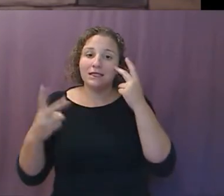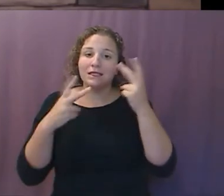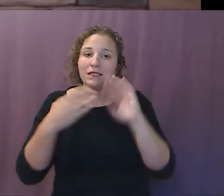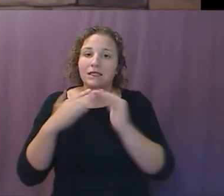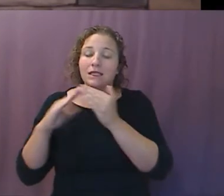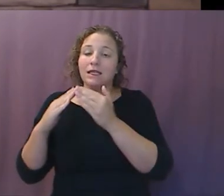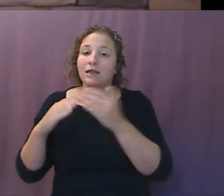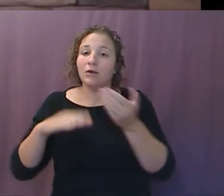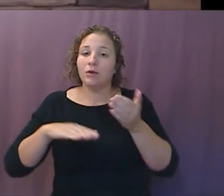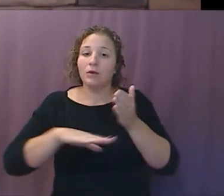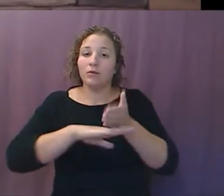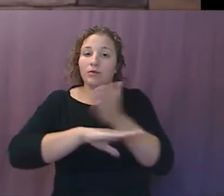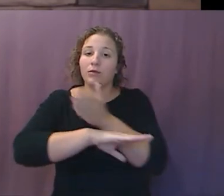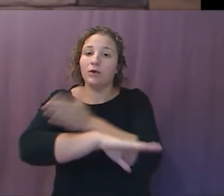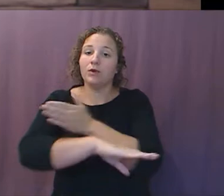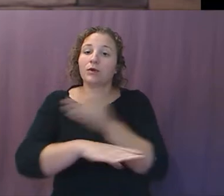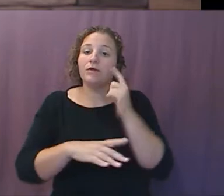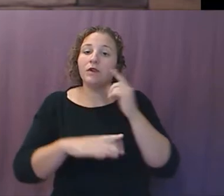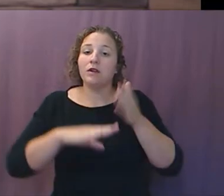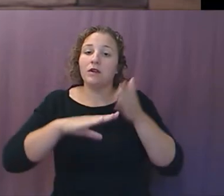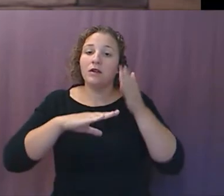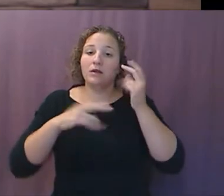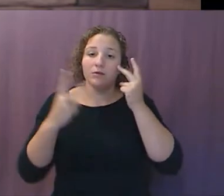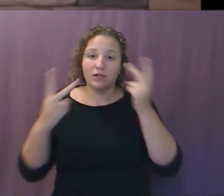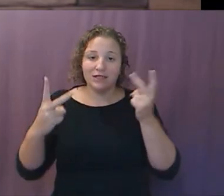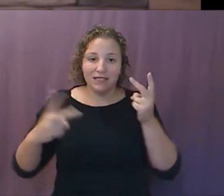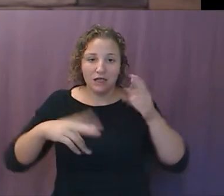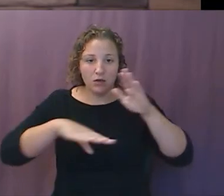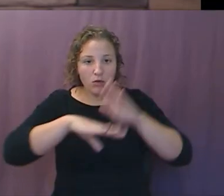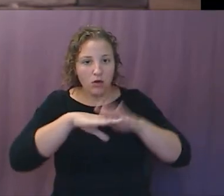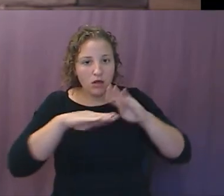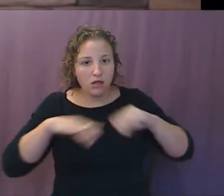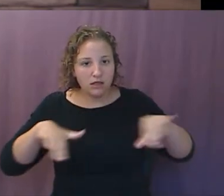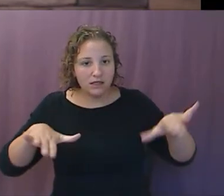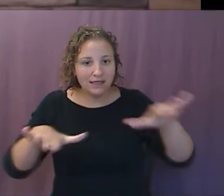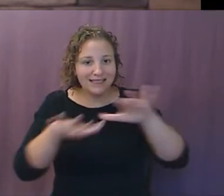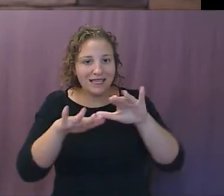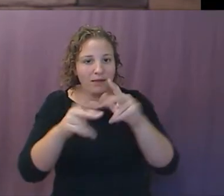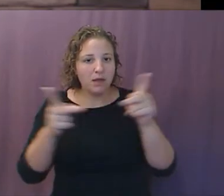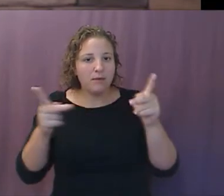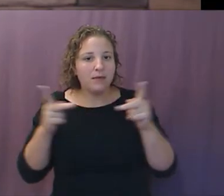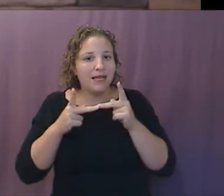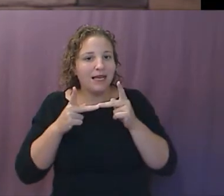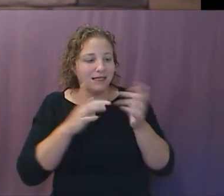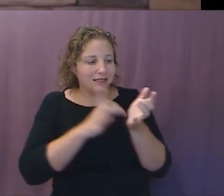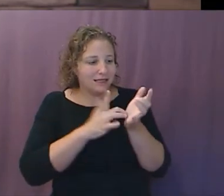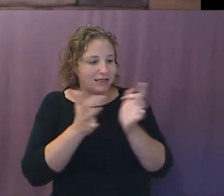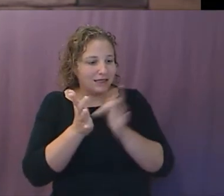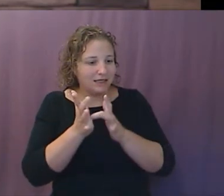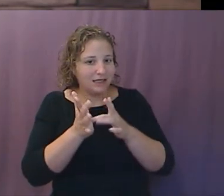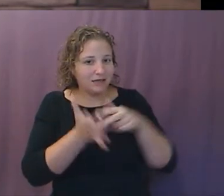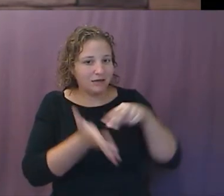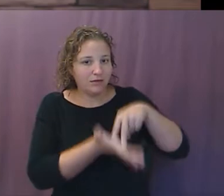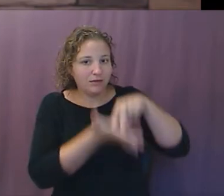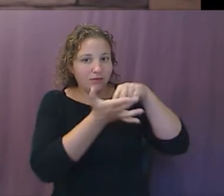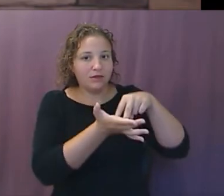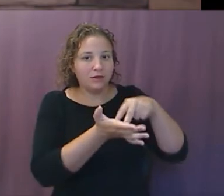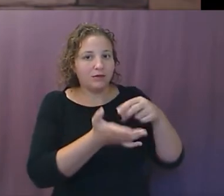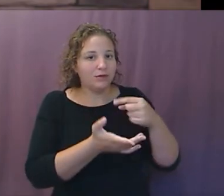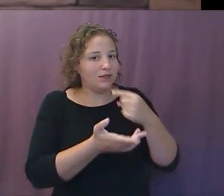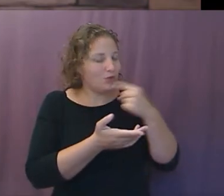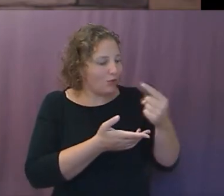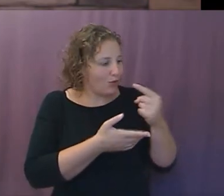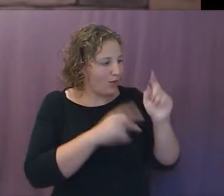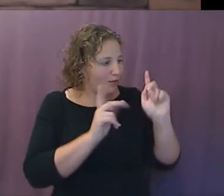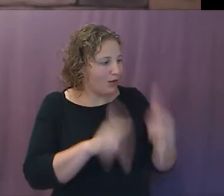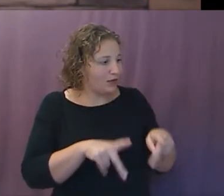they would improve it with better limestone above, but you're still on the same footprint of the same building where he said to the man with the withered hand, stretch